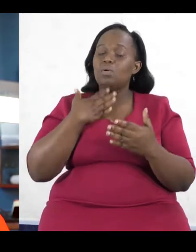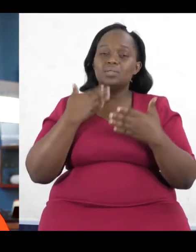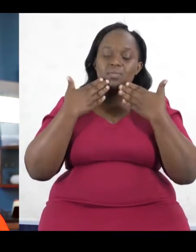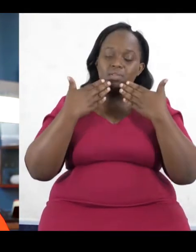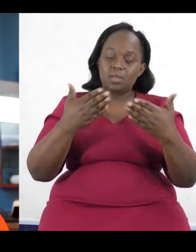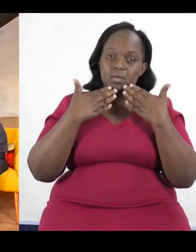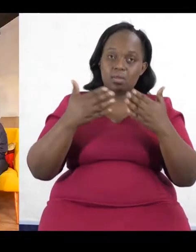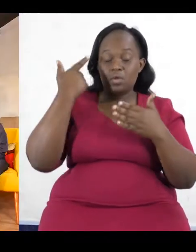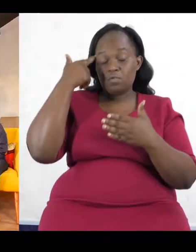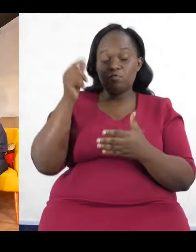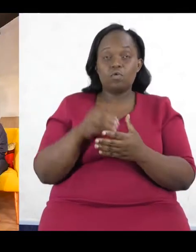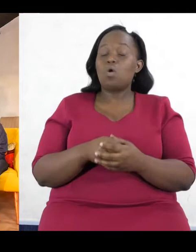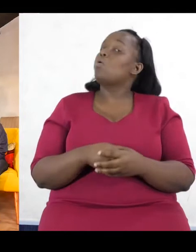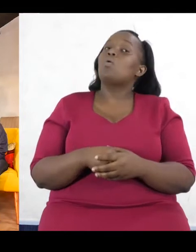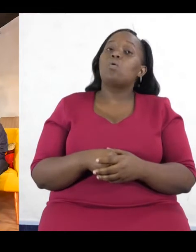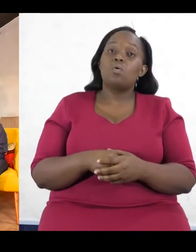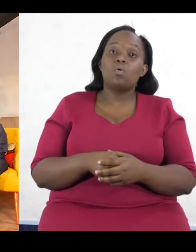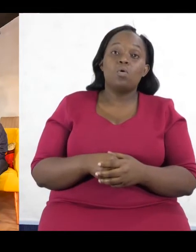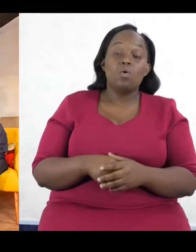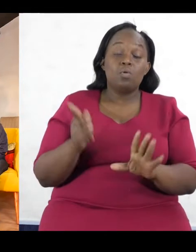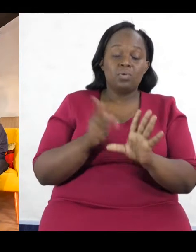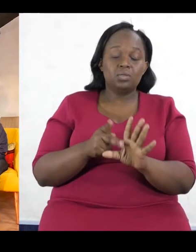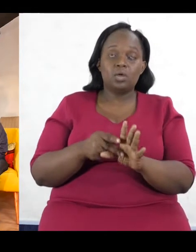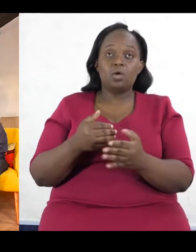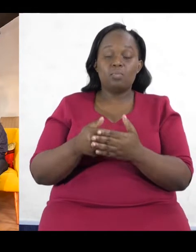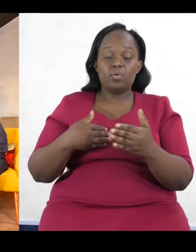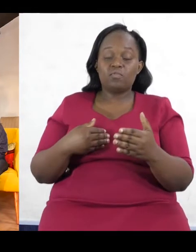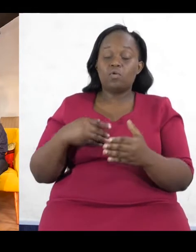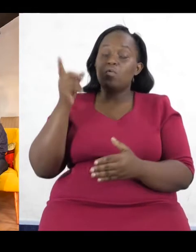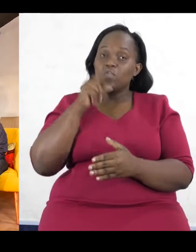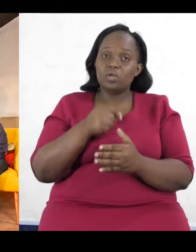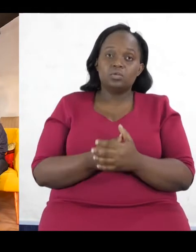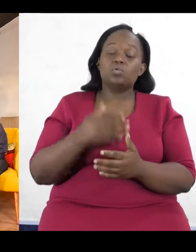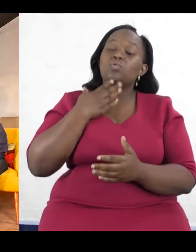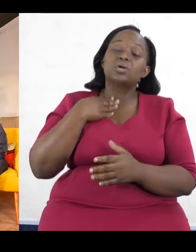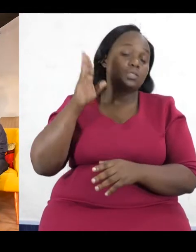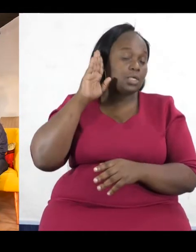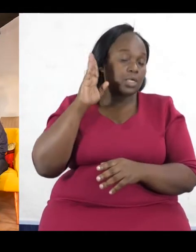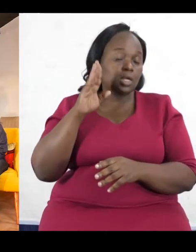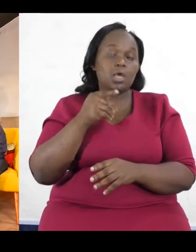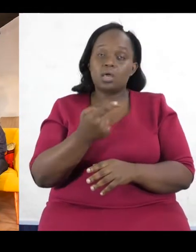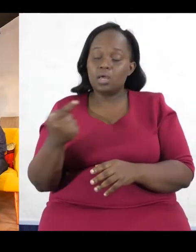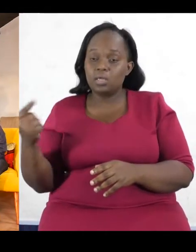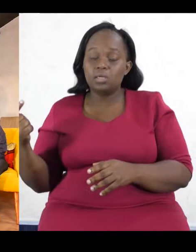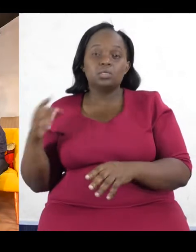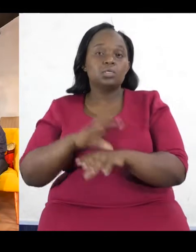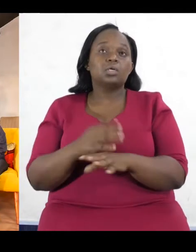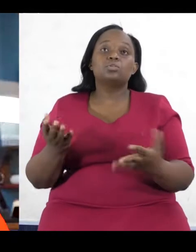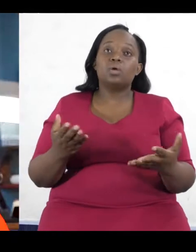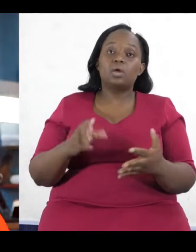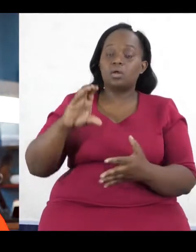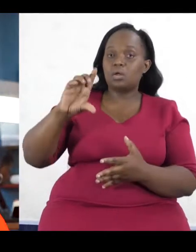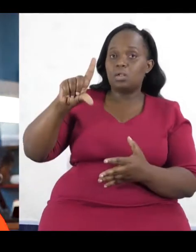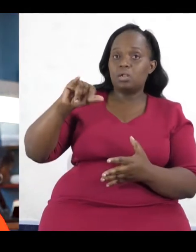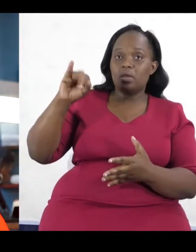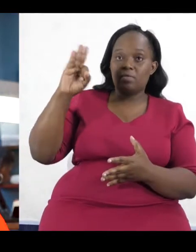you could influence, please do run. But, that said, I'd like to thank you guys for participating in this shoot. Before we close off,